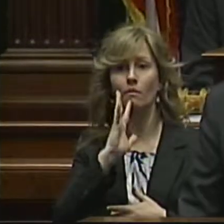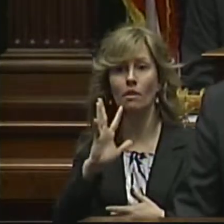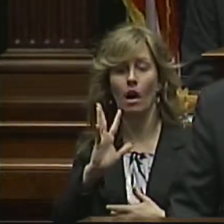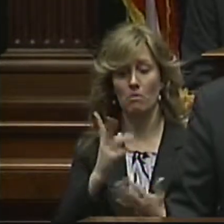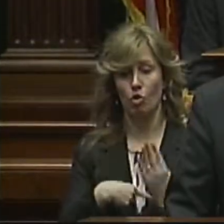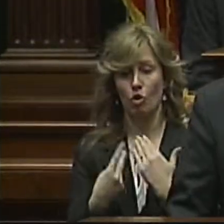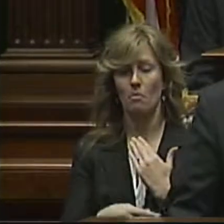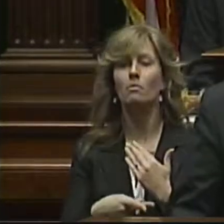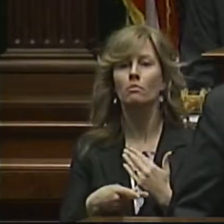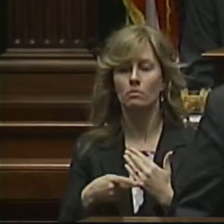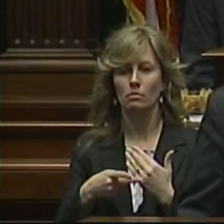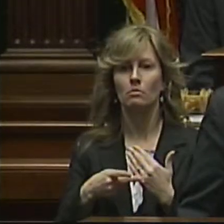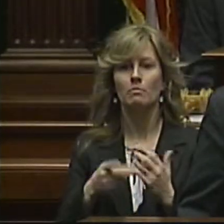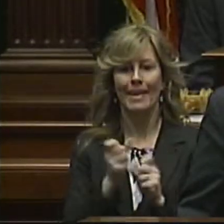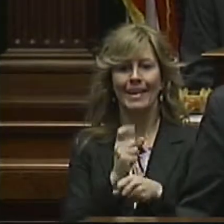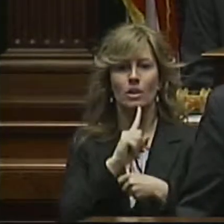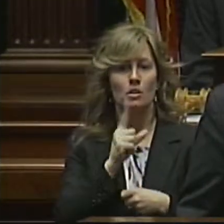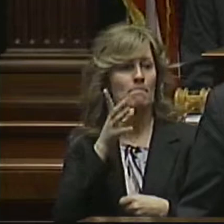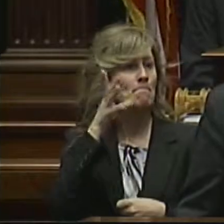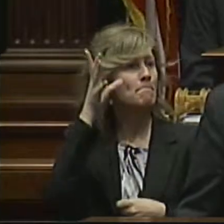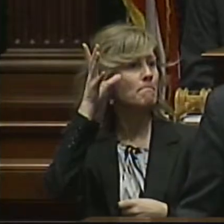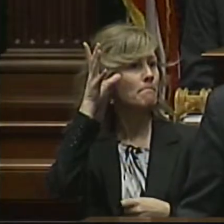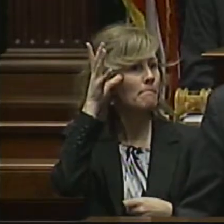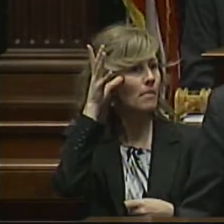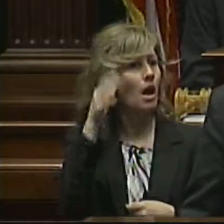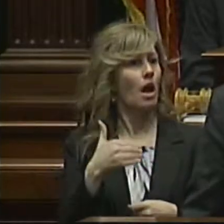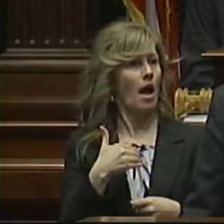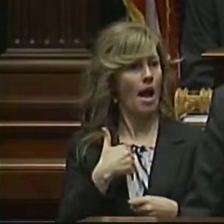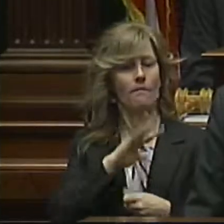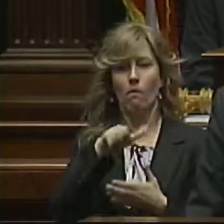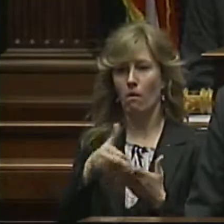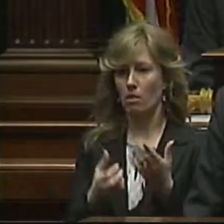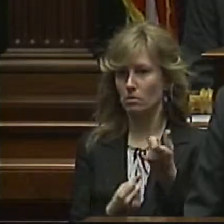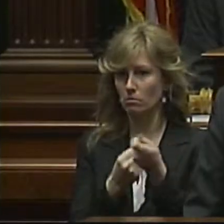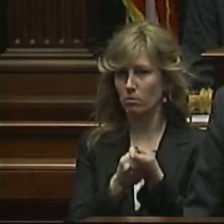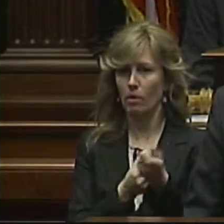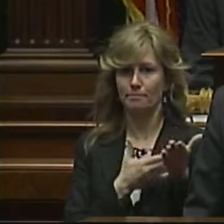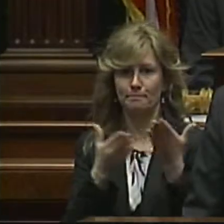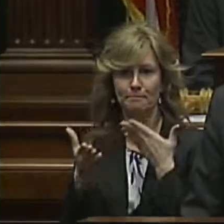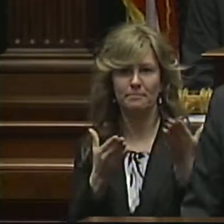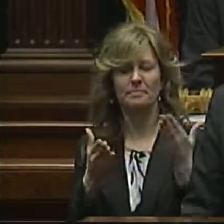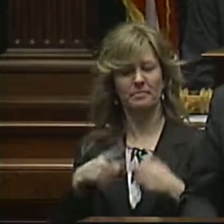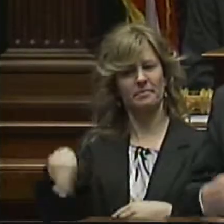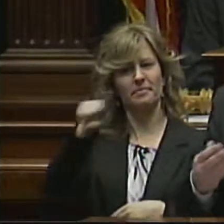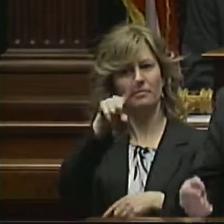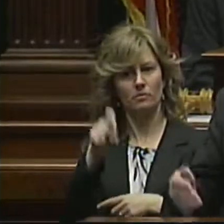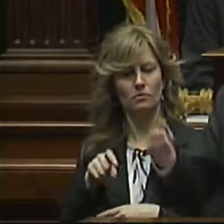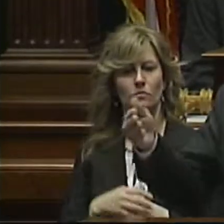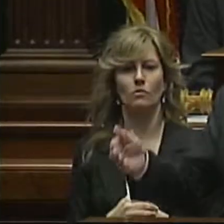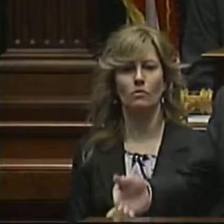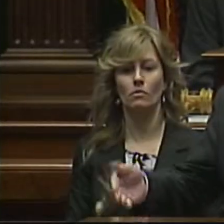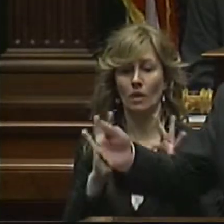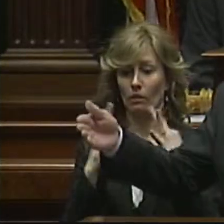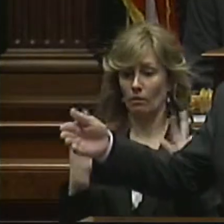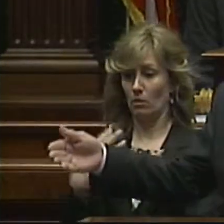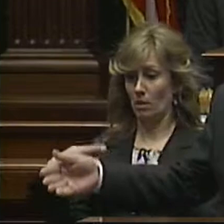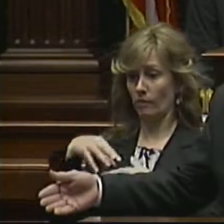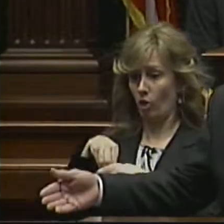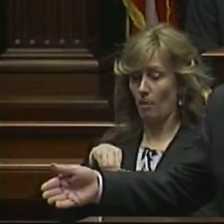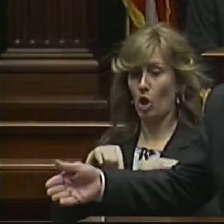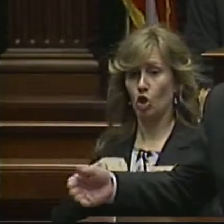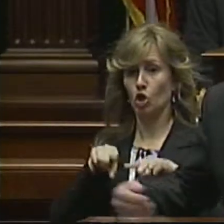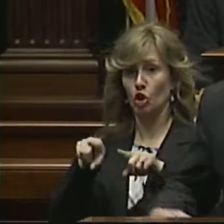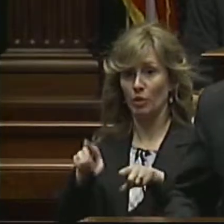calls for ensuring parents make sure they have the support and services that they need. Family involvement during